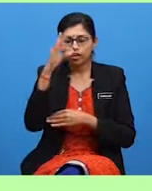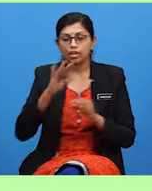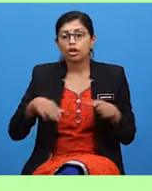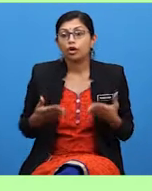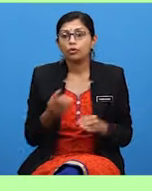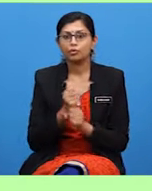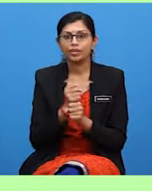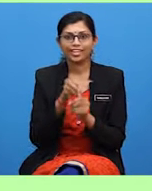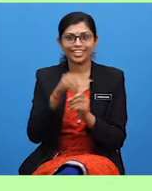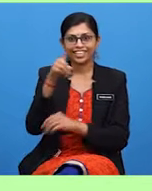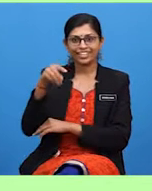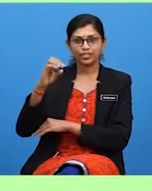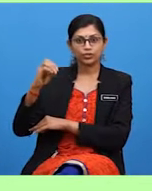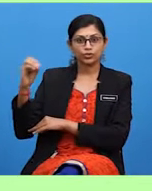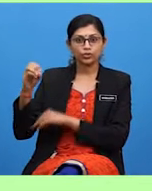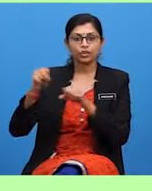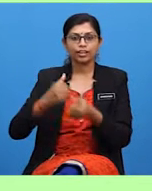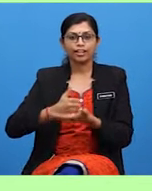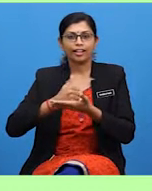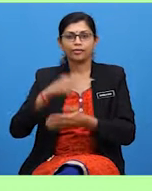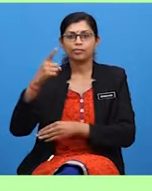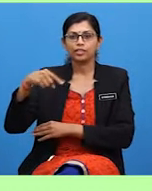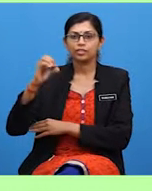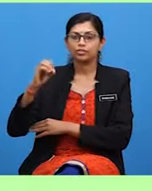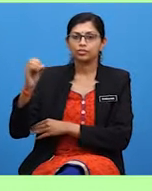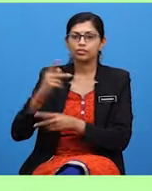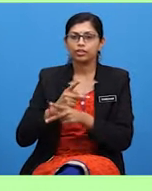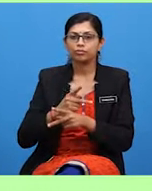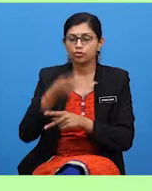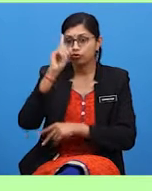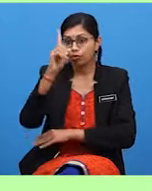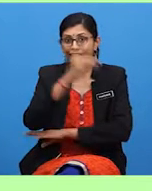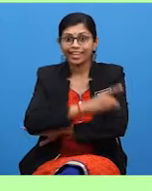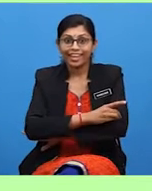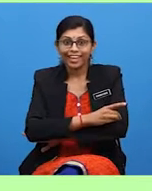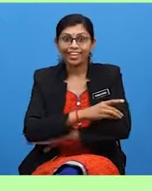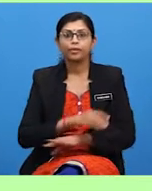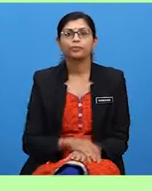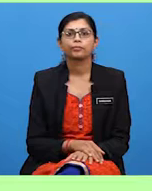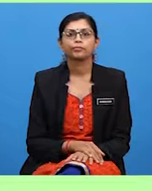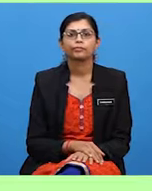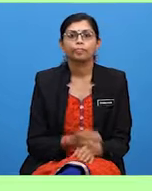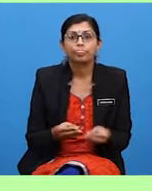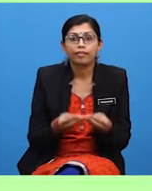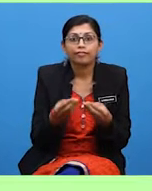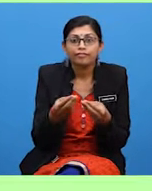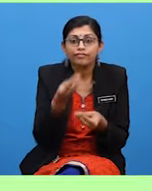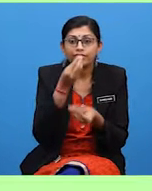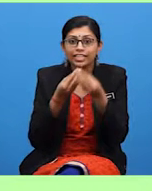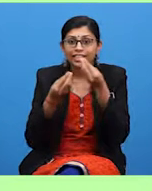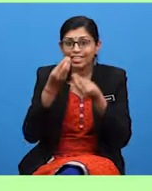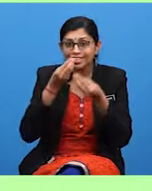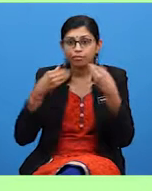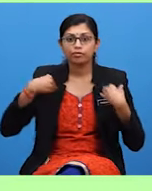work in a zoo. You can help the zookeepers for a day. Duties including feeding